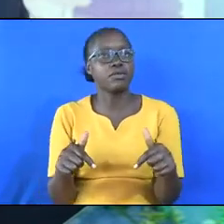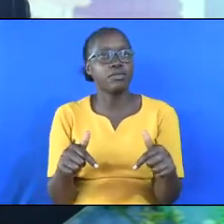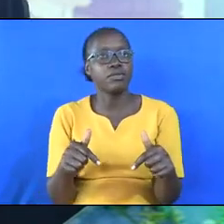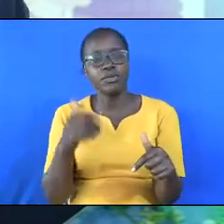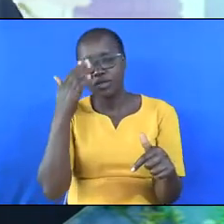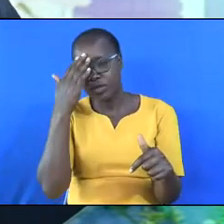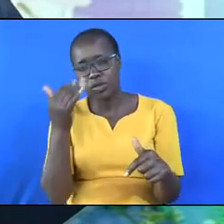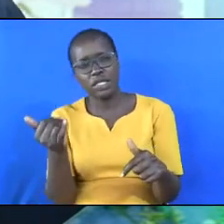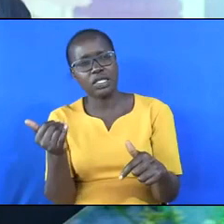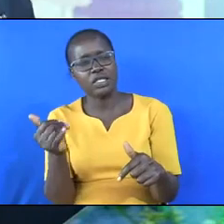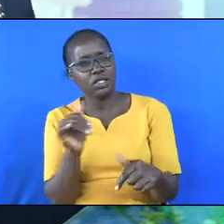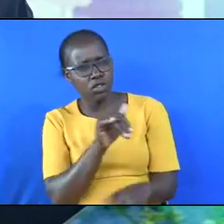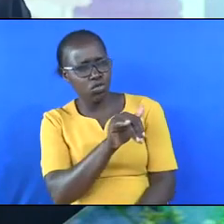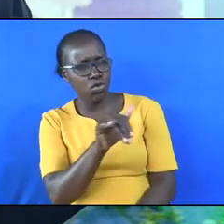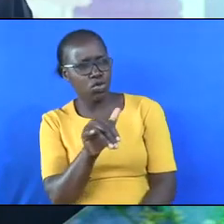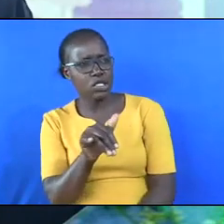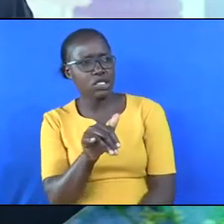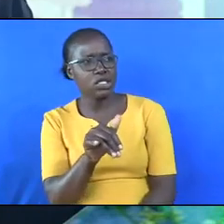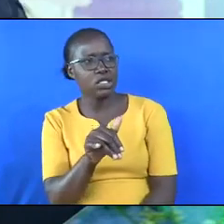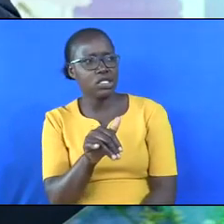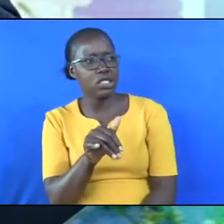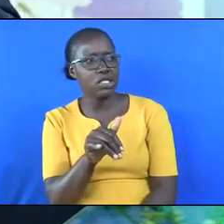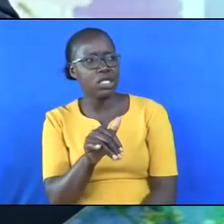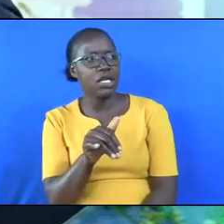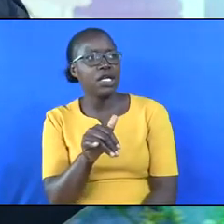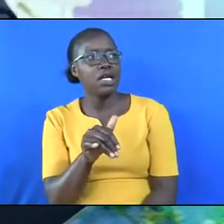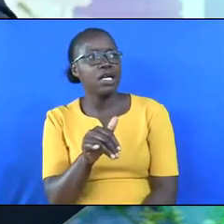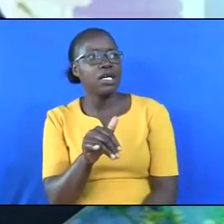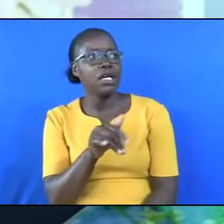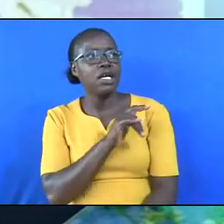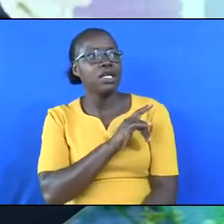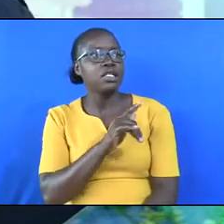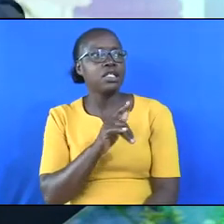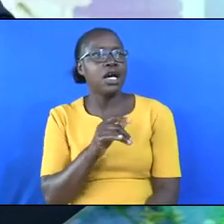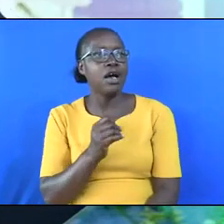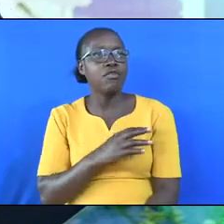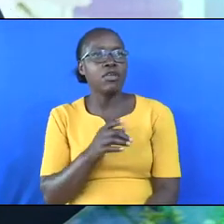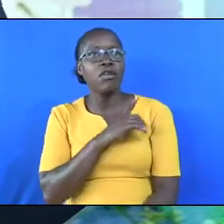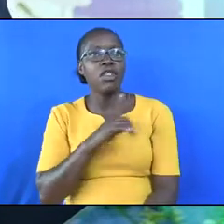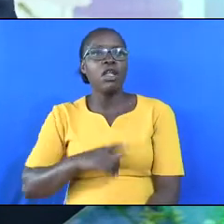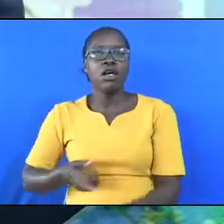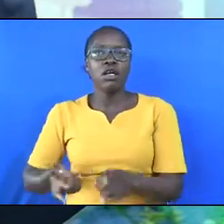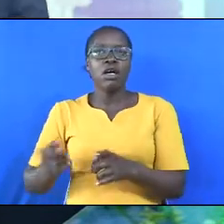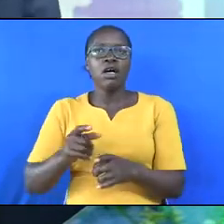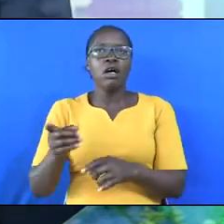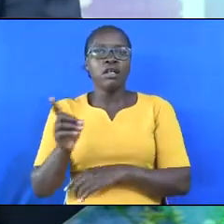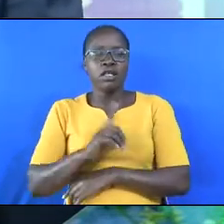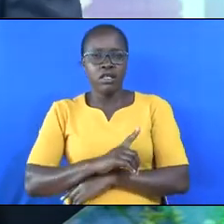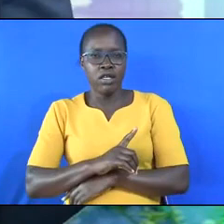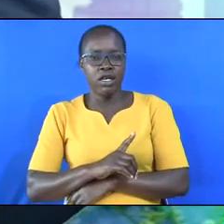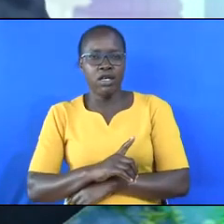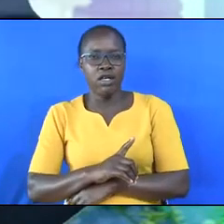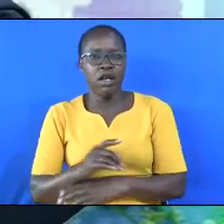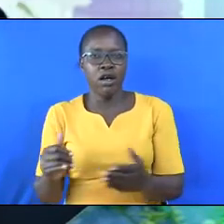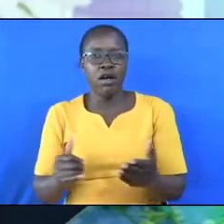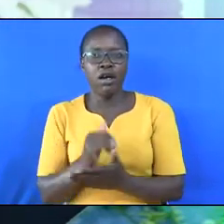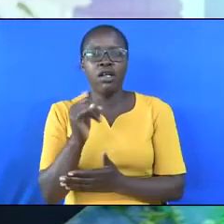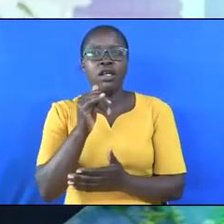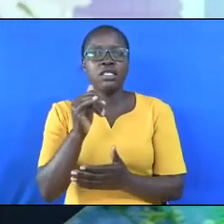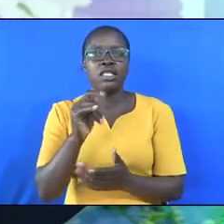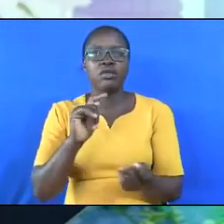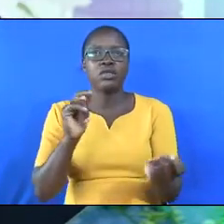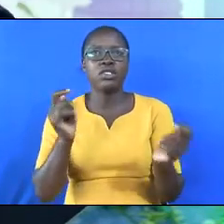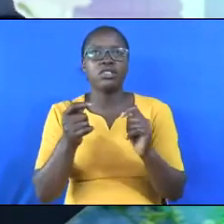Because the Bible says those, the Lord, the fear of the Lord prolongeth days. Elijah was translated by